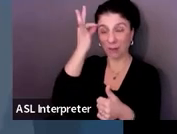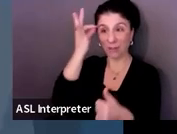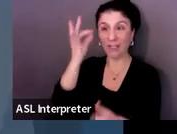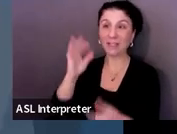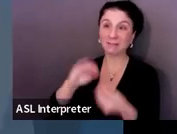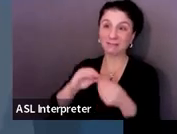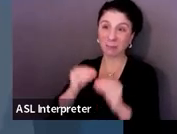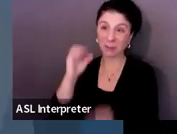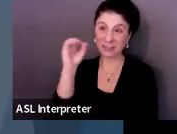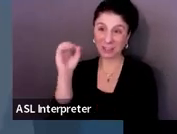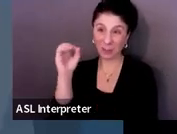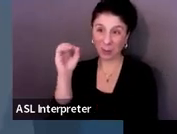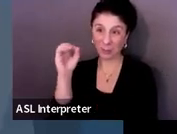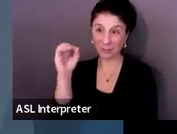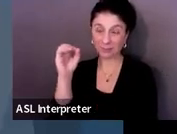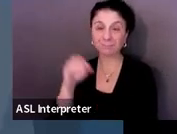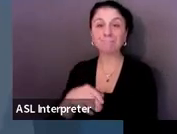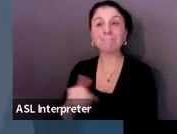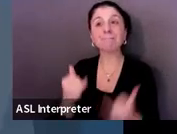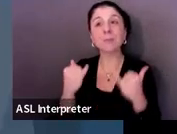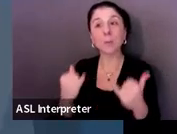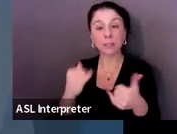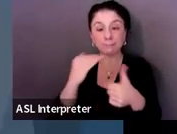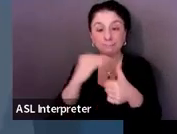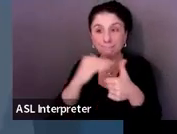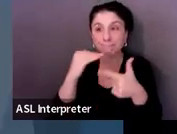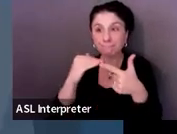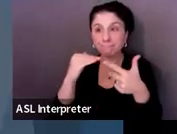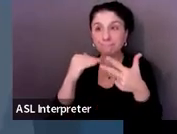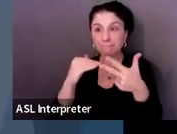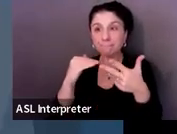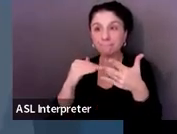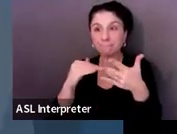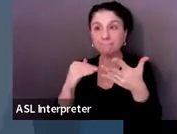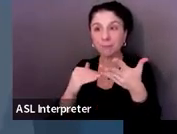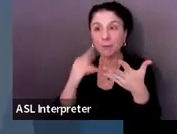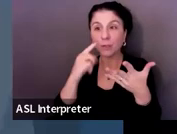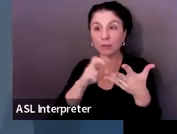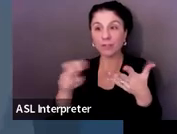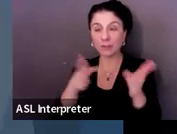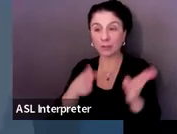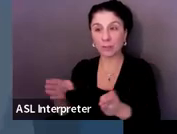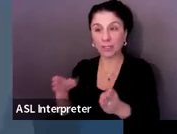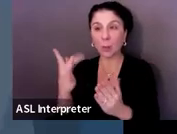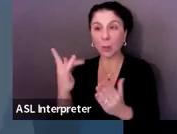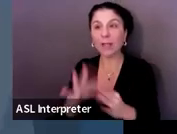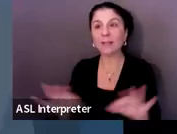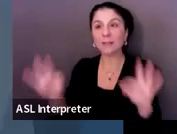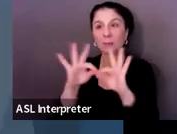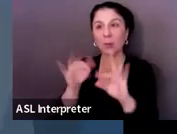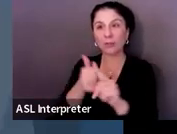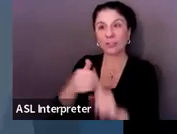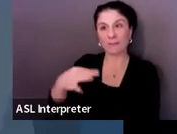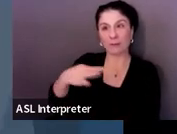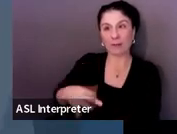to walk through each part of the transition plan very carefully, because we want you to get credit for all the work that you're doing.